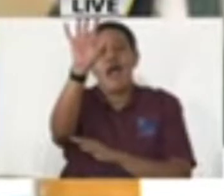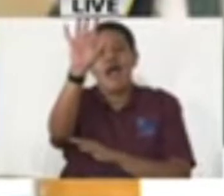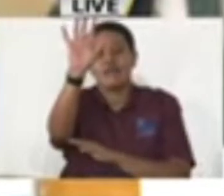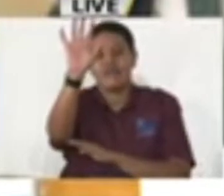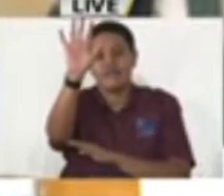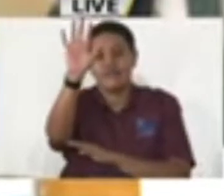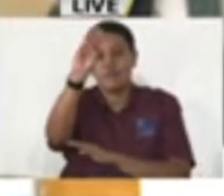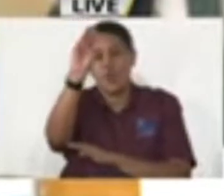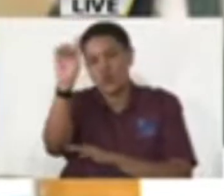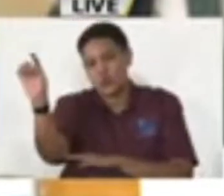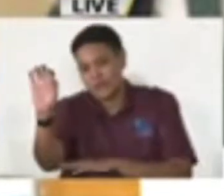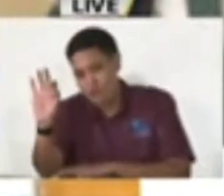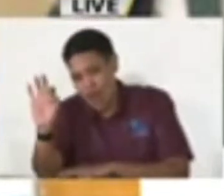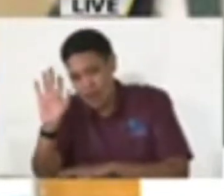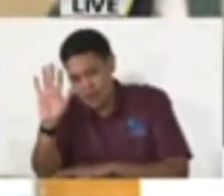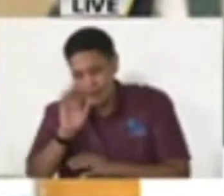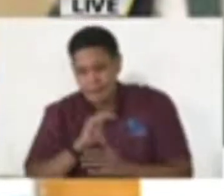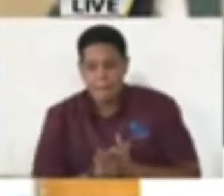following morning.